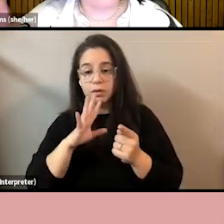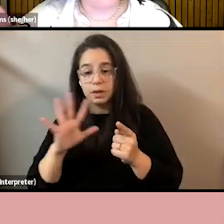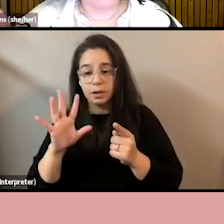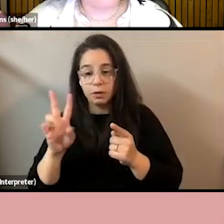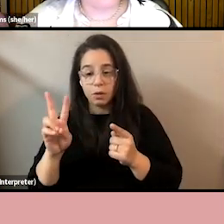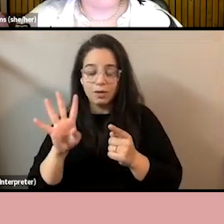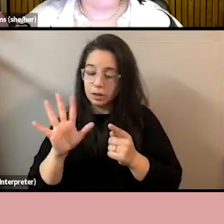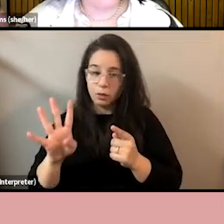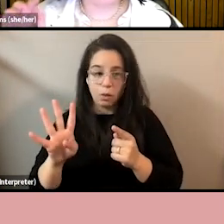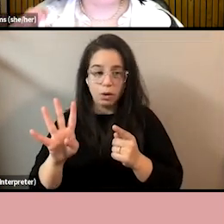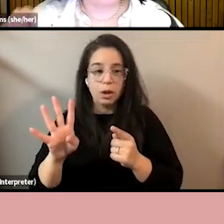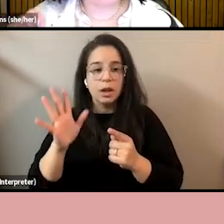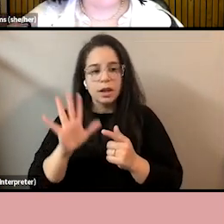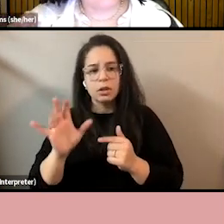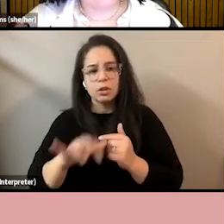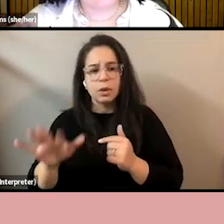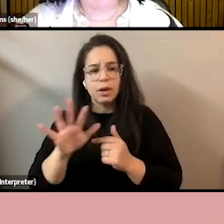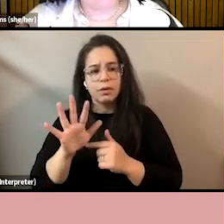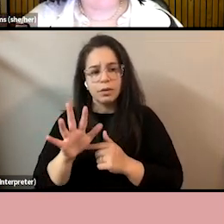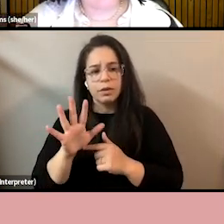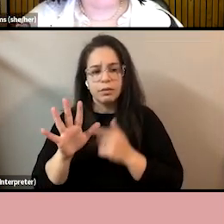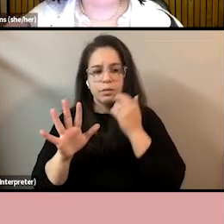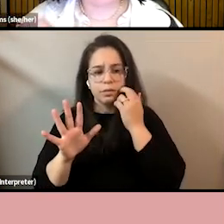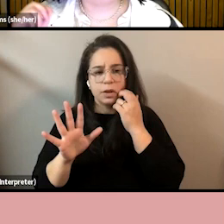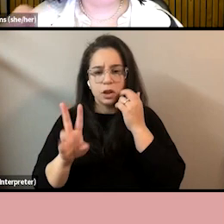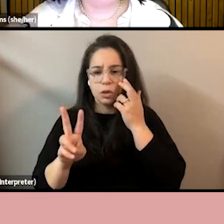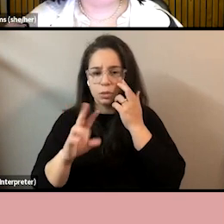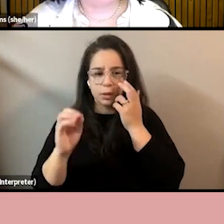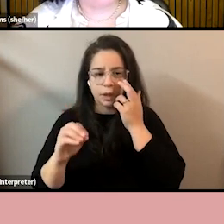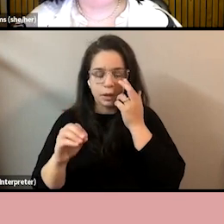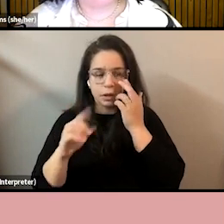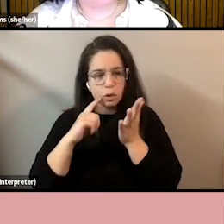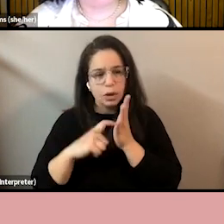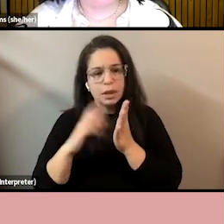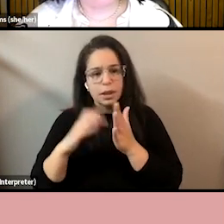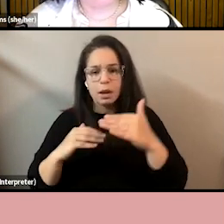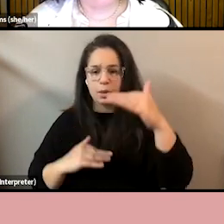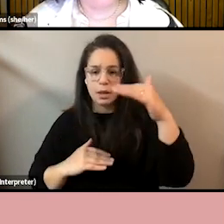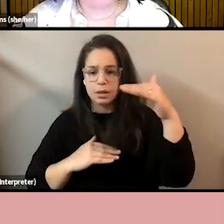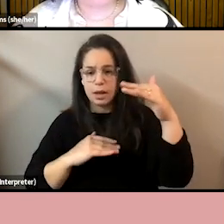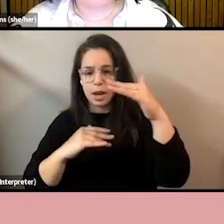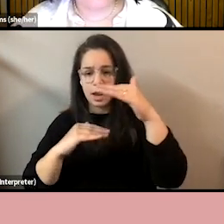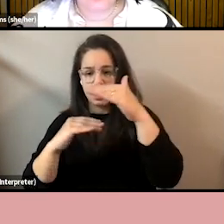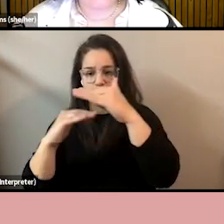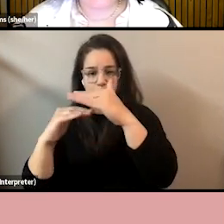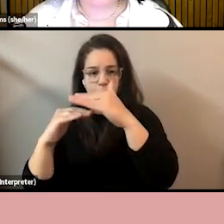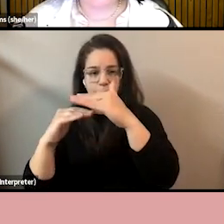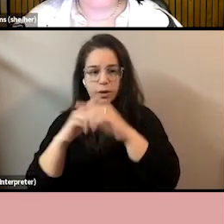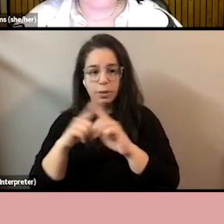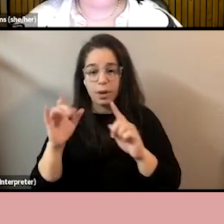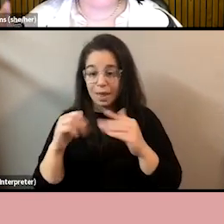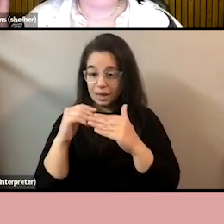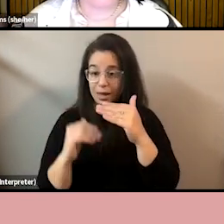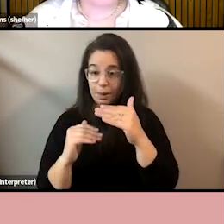32%. So we are seeing some narrowing. We're seeing some closing of the gap here. But the gap has